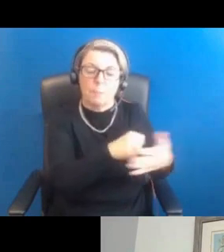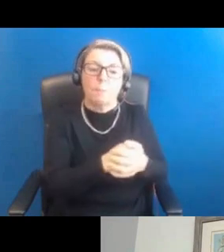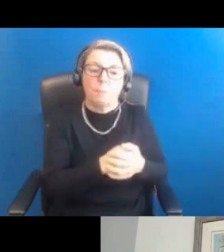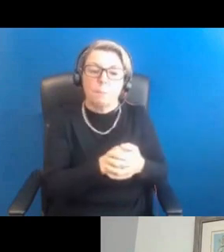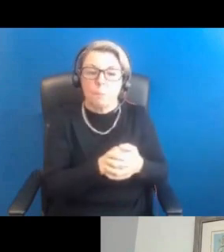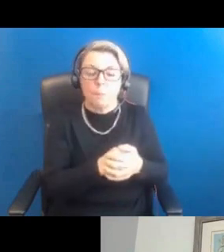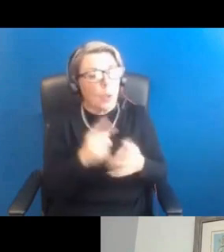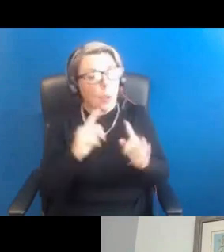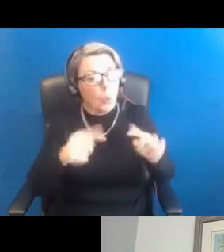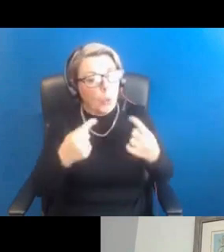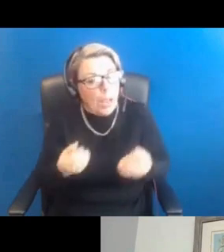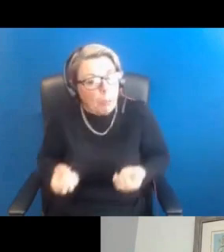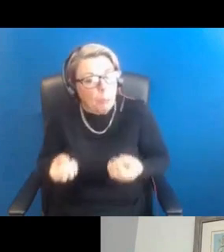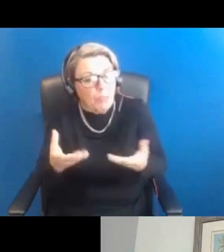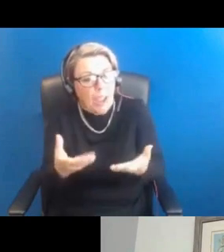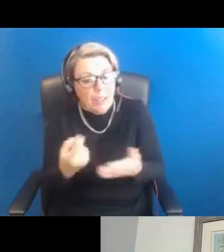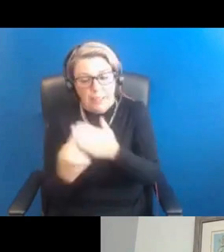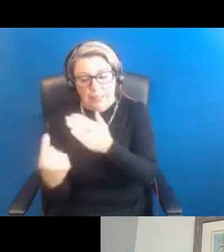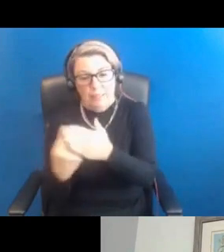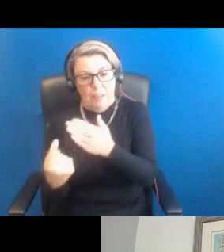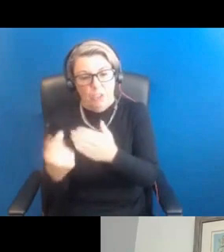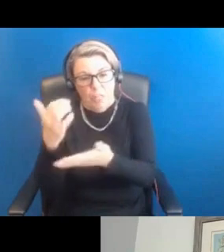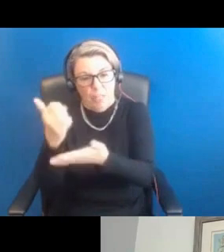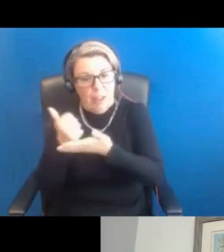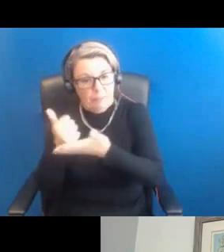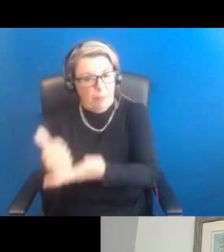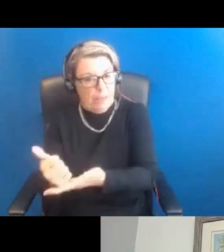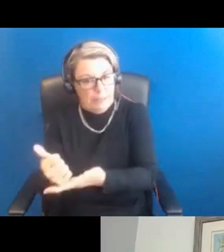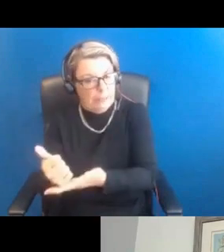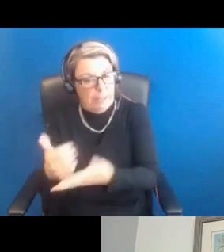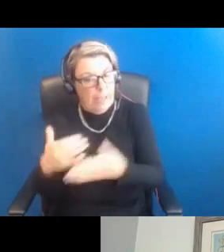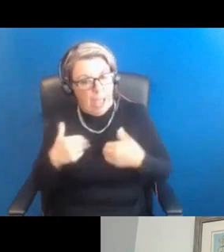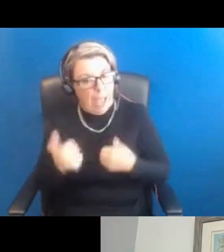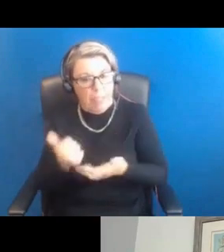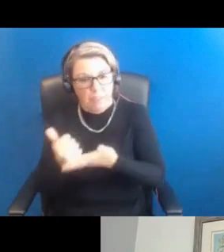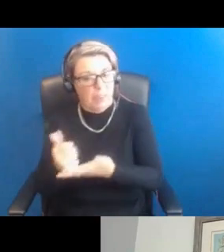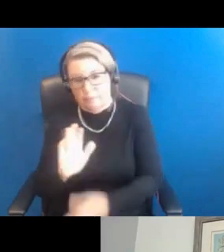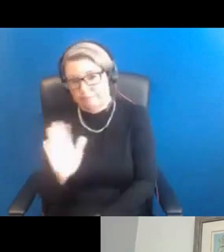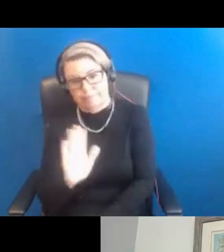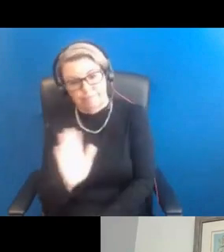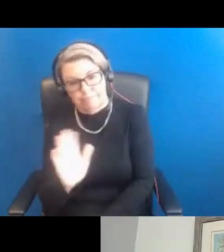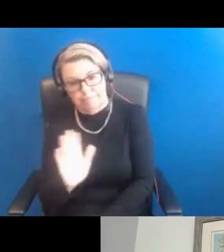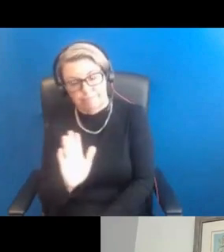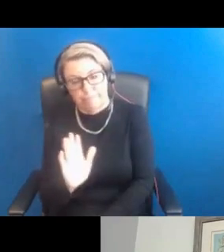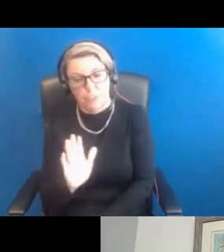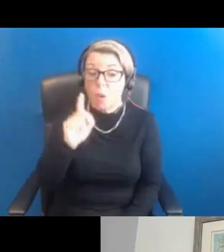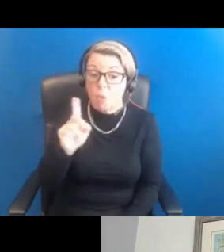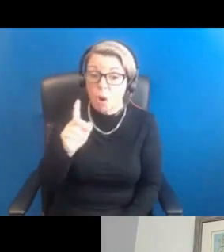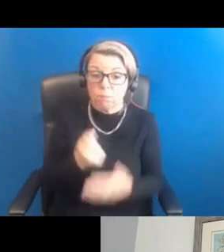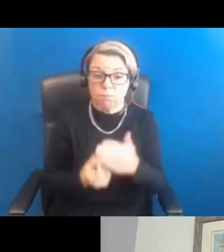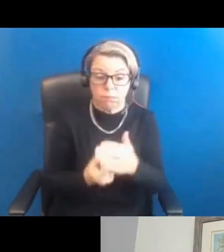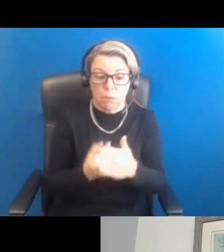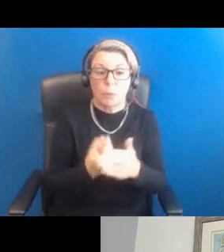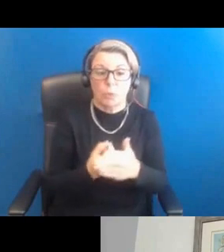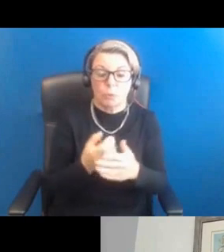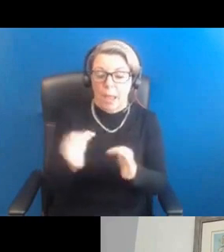individual medical advice. And so please bear that in mind as we go through the session. And